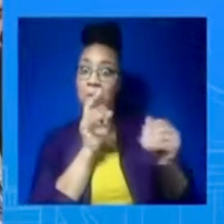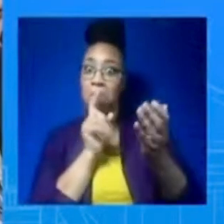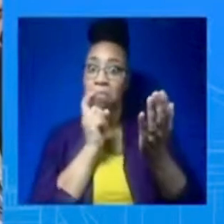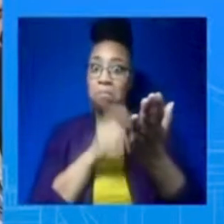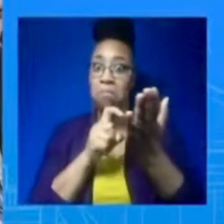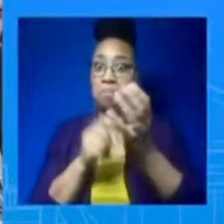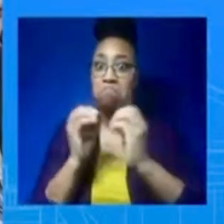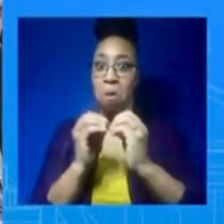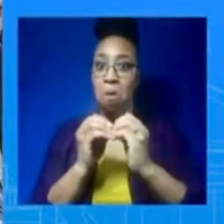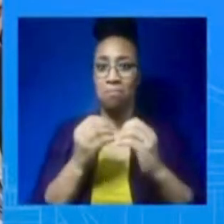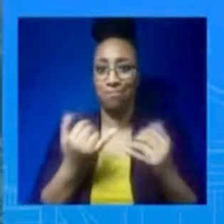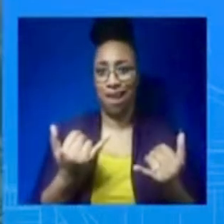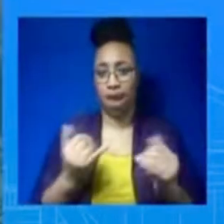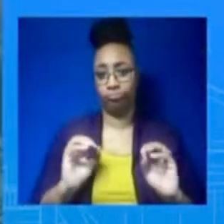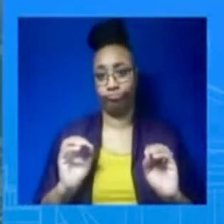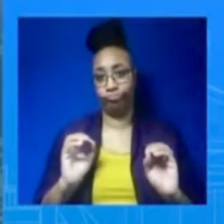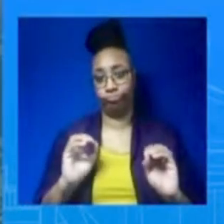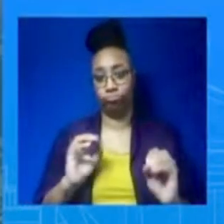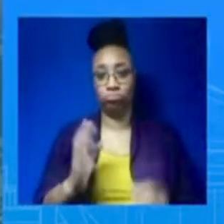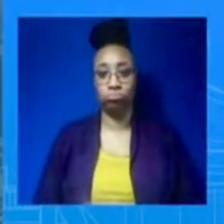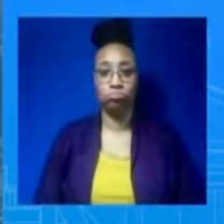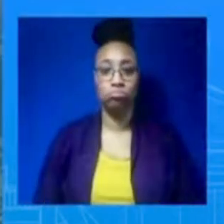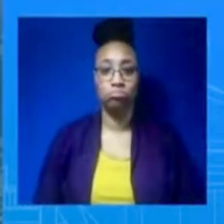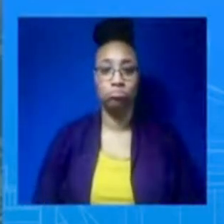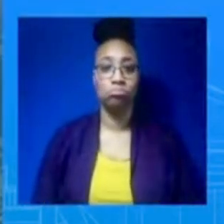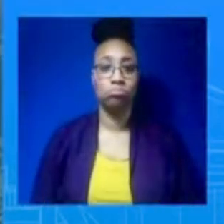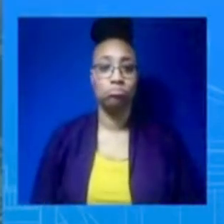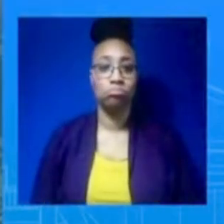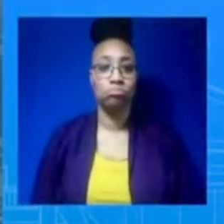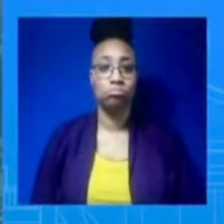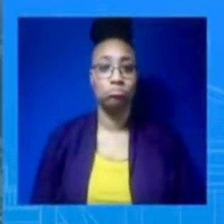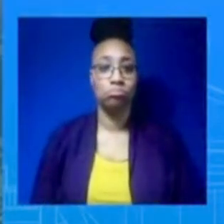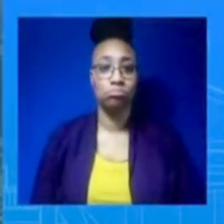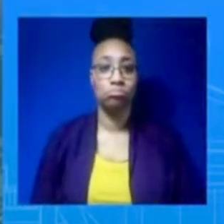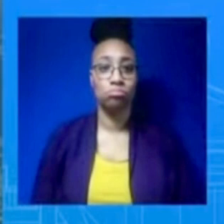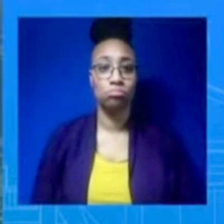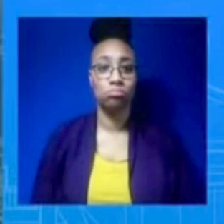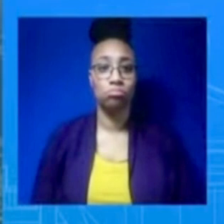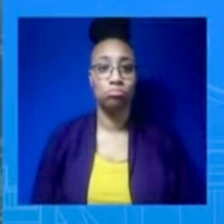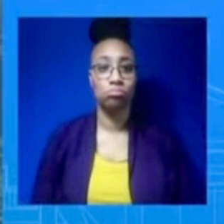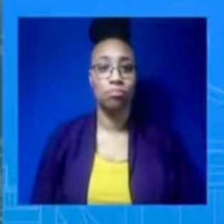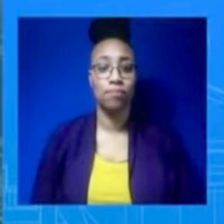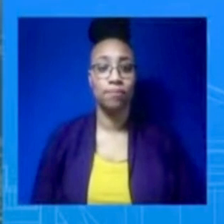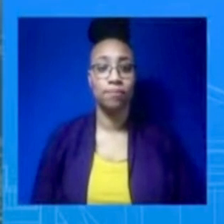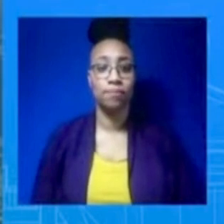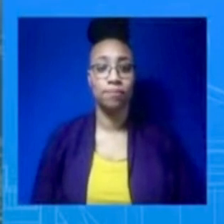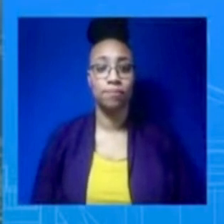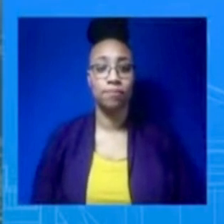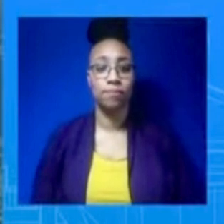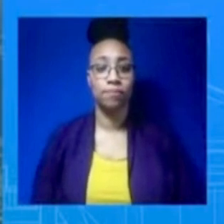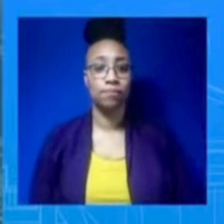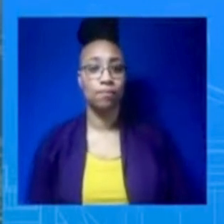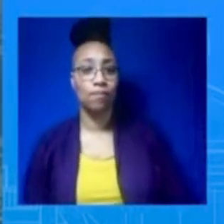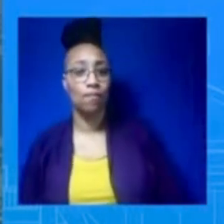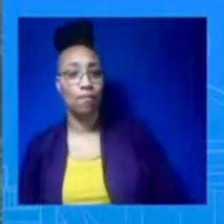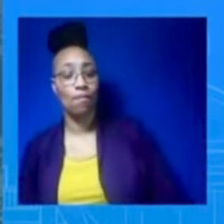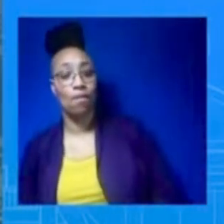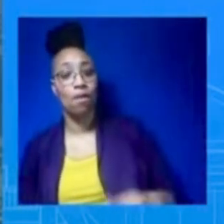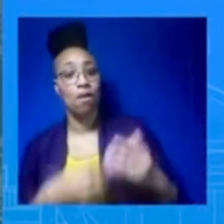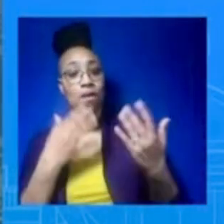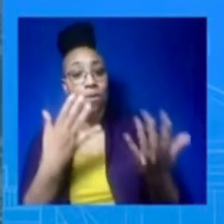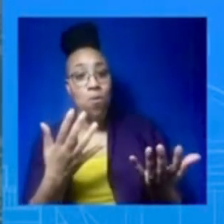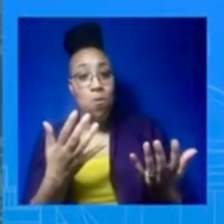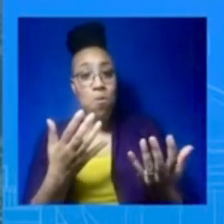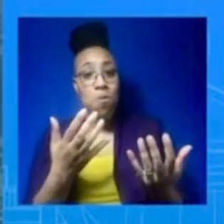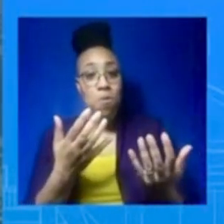surveillance? Again, we'll have to get inside it and do the best we can on the forensics of it. That said, we do